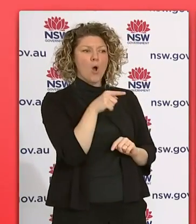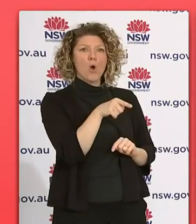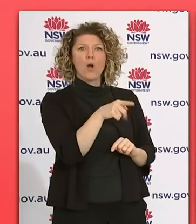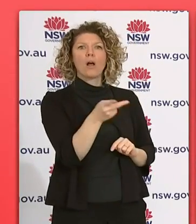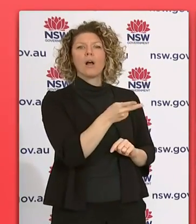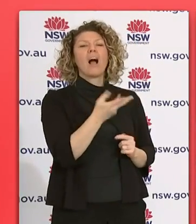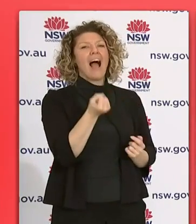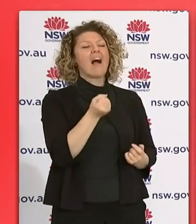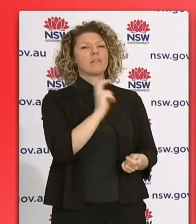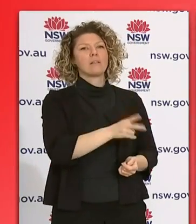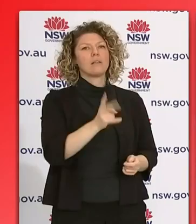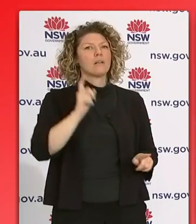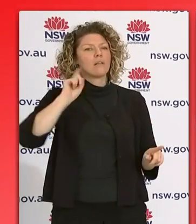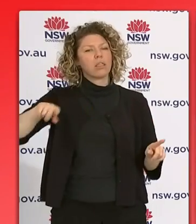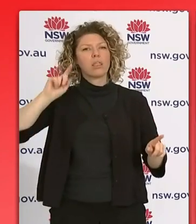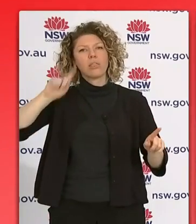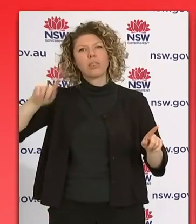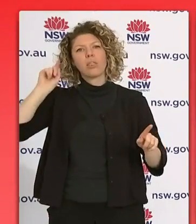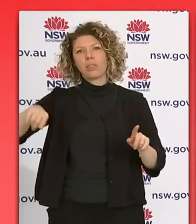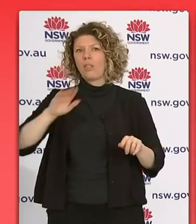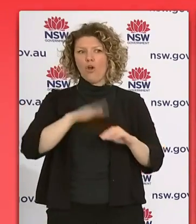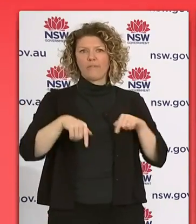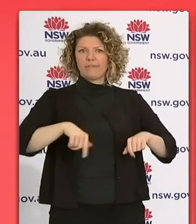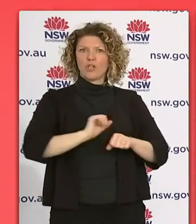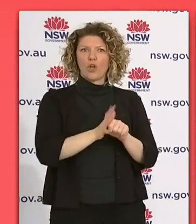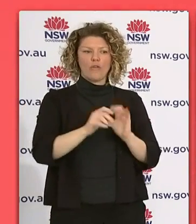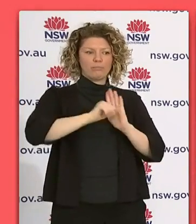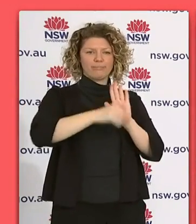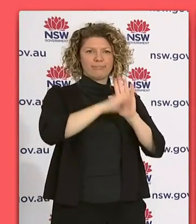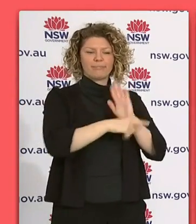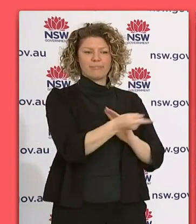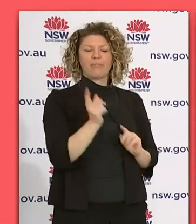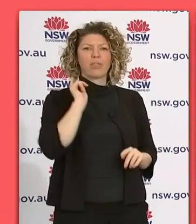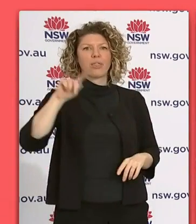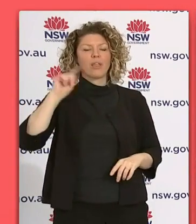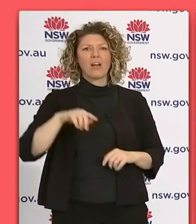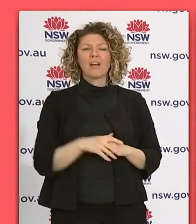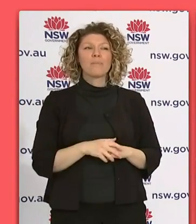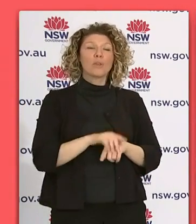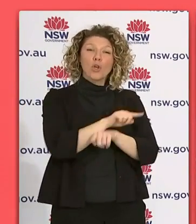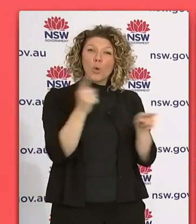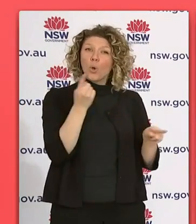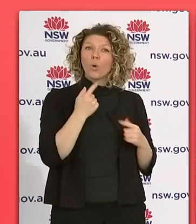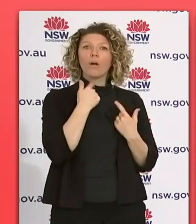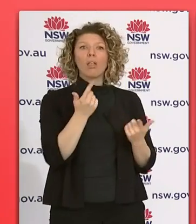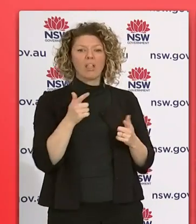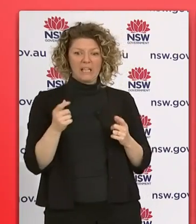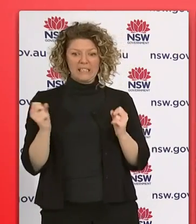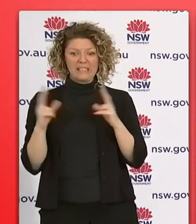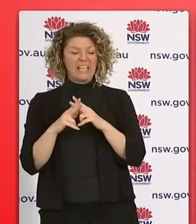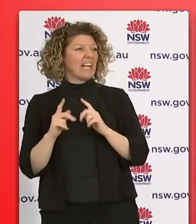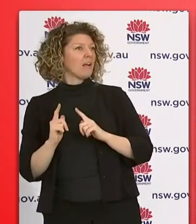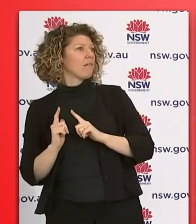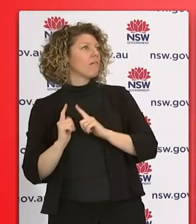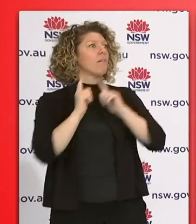history of non-compliance with the public health orders. And I've got to say that people travelling to regional areas from Greater Sydney are